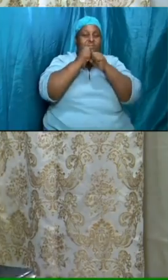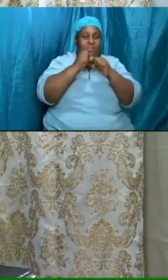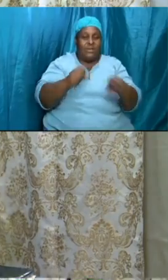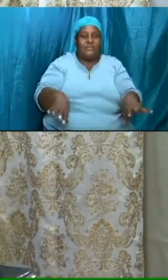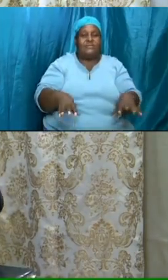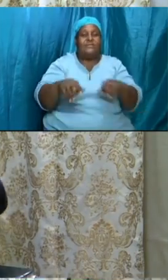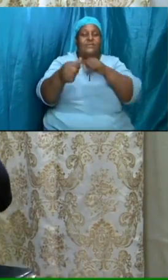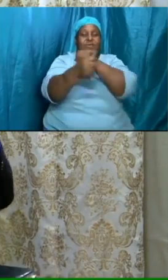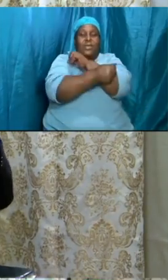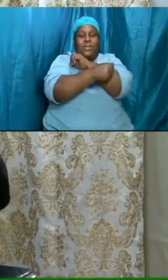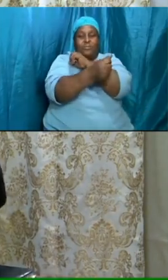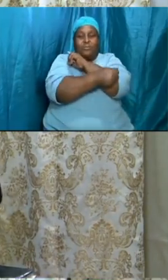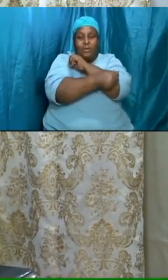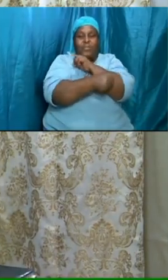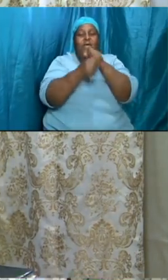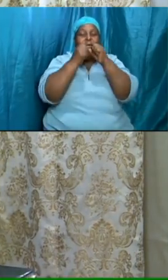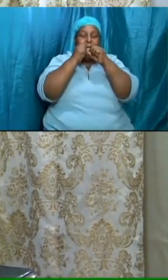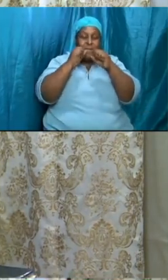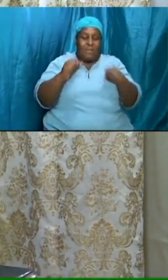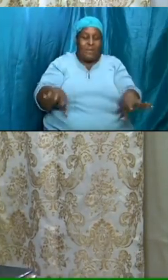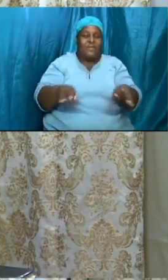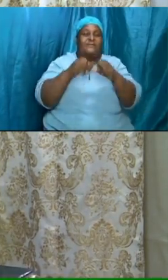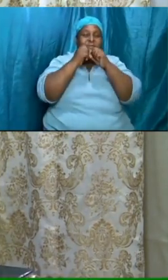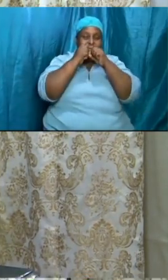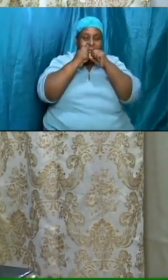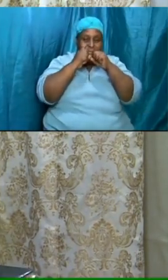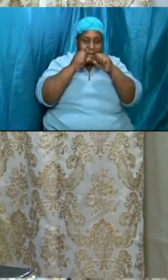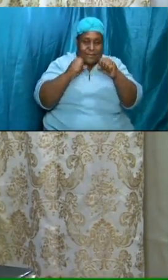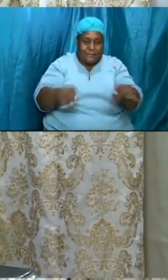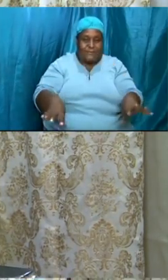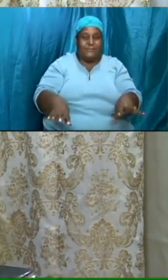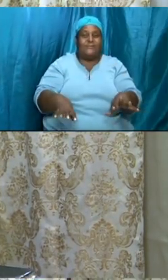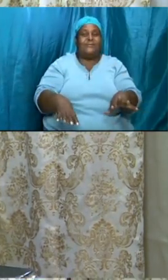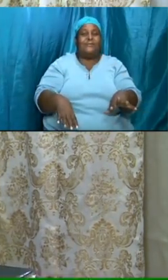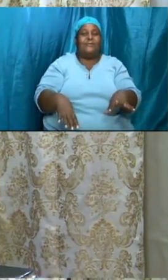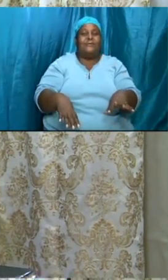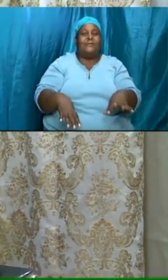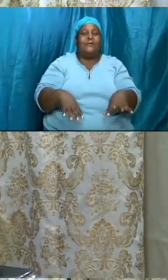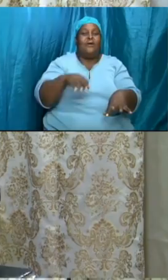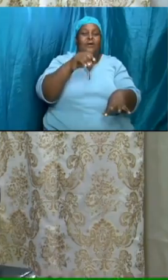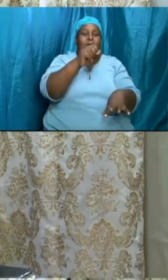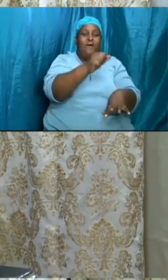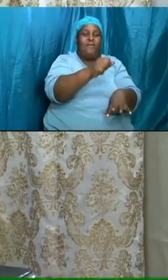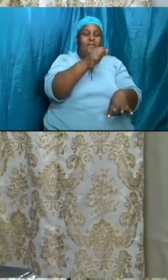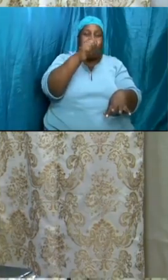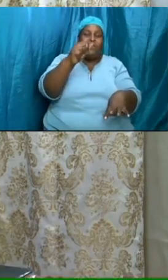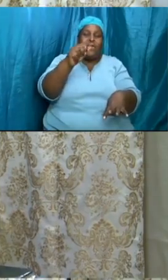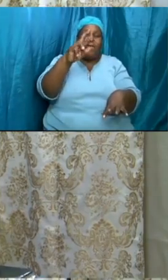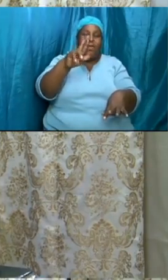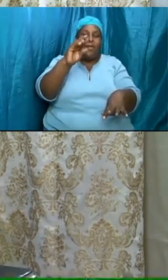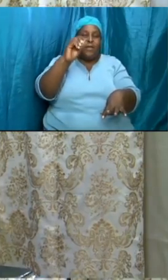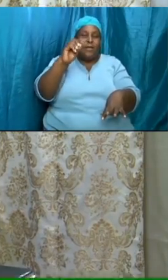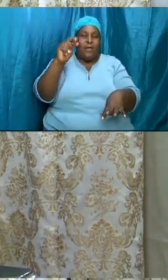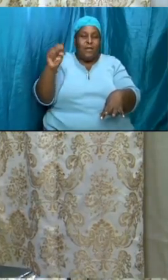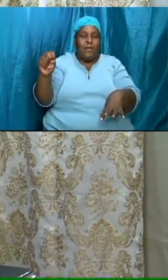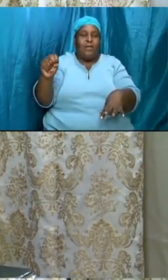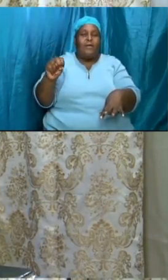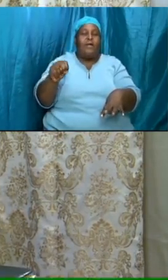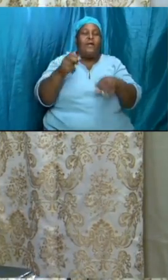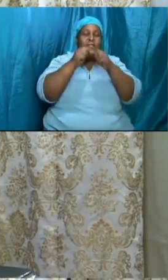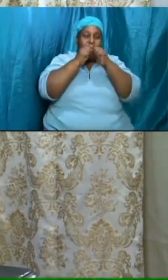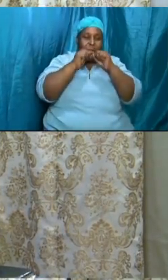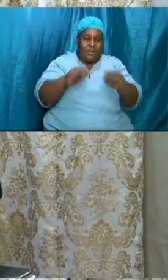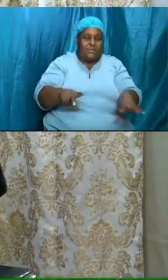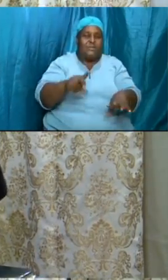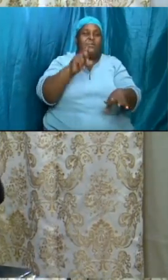abraham the blessings ah that of aaron the blessings of deuteronomy